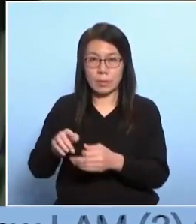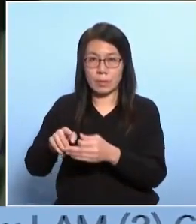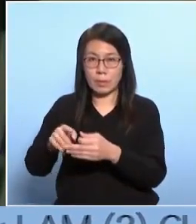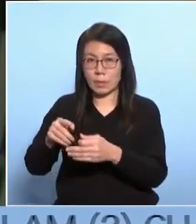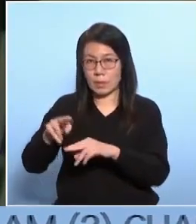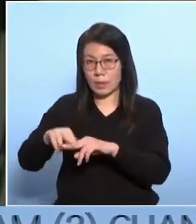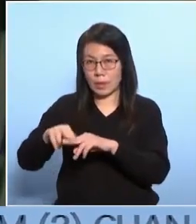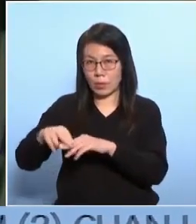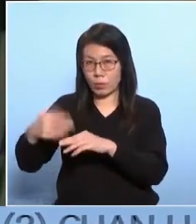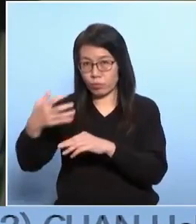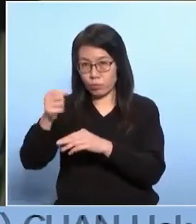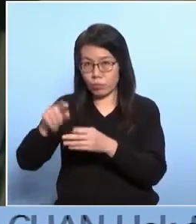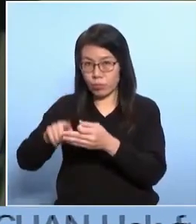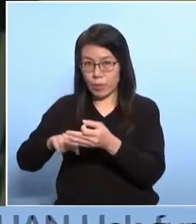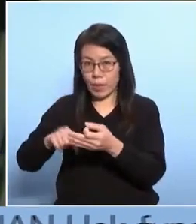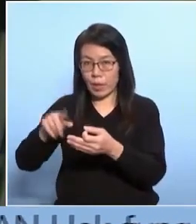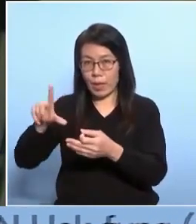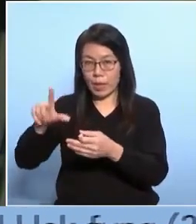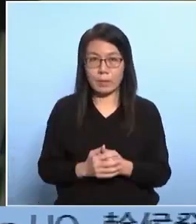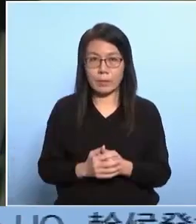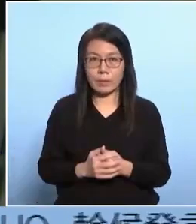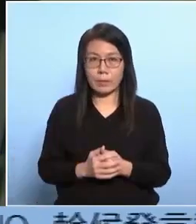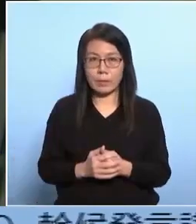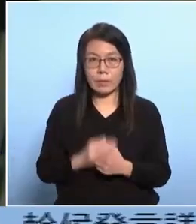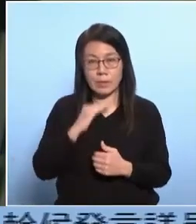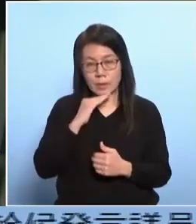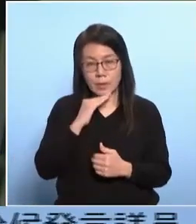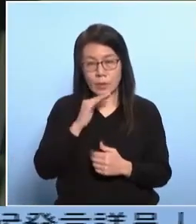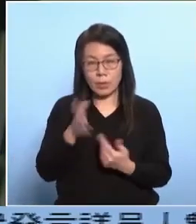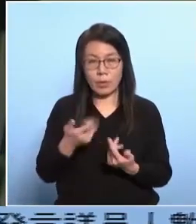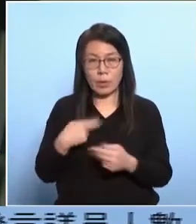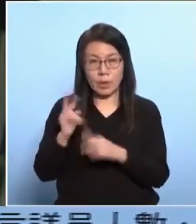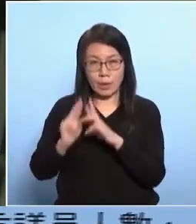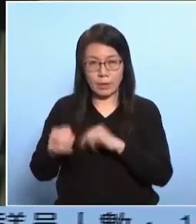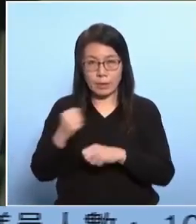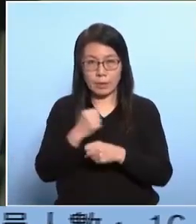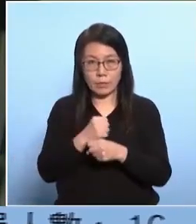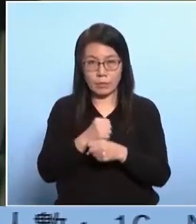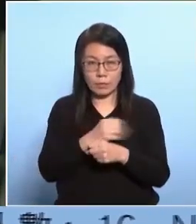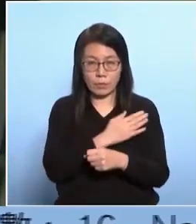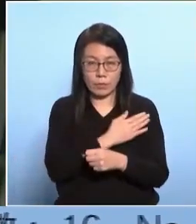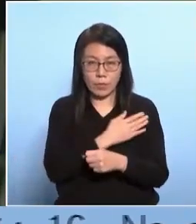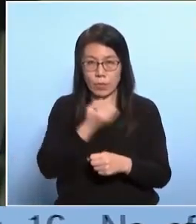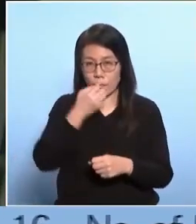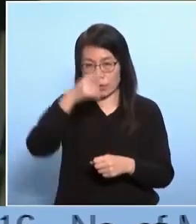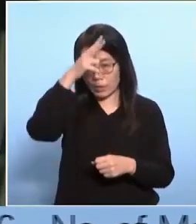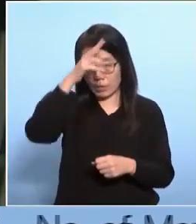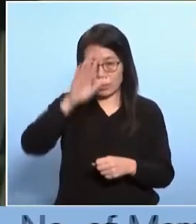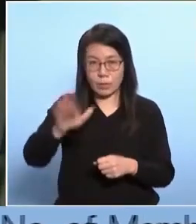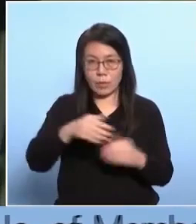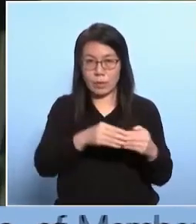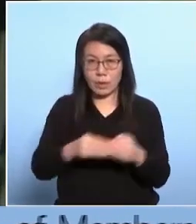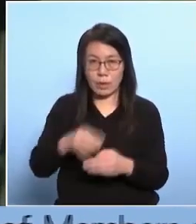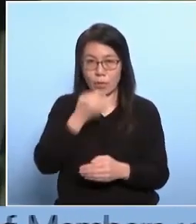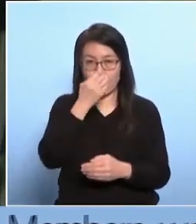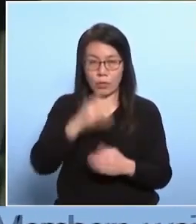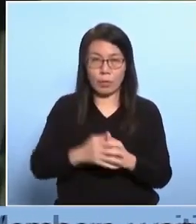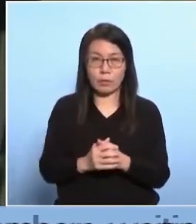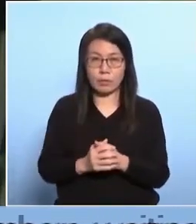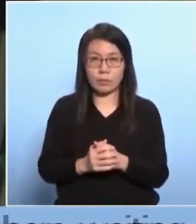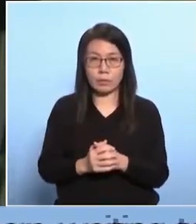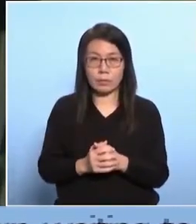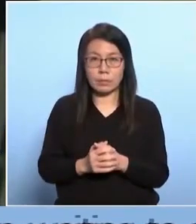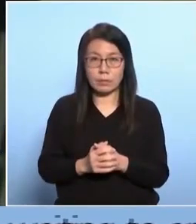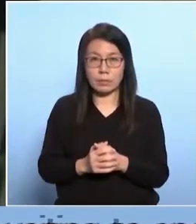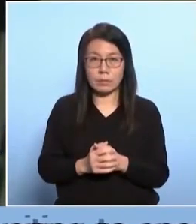report. I fully endorse the SAR task the SAR government will lead Hong Kong into an era marked by even